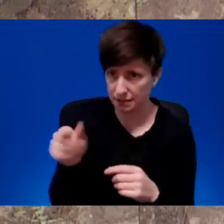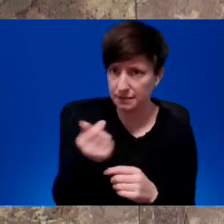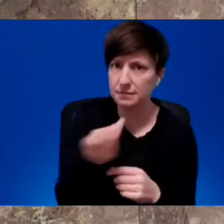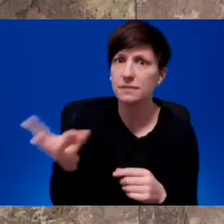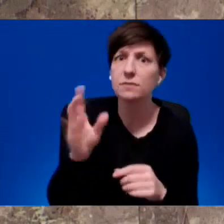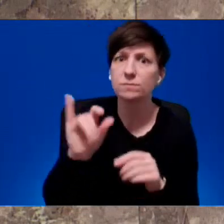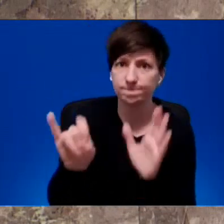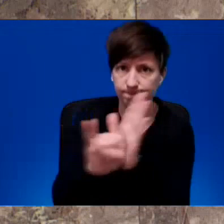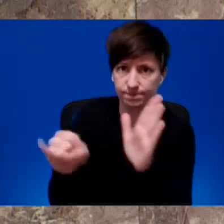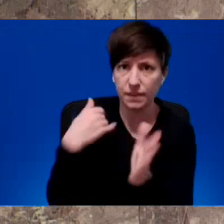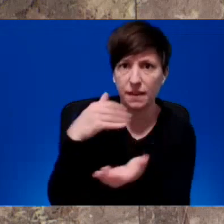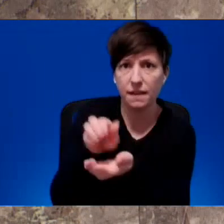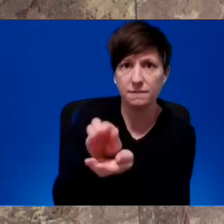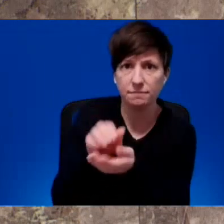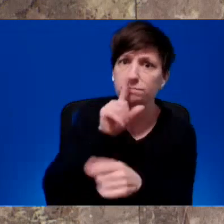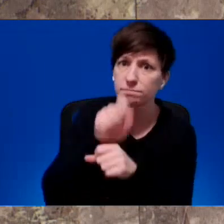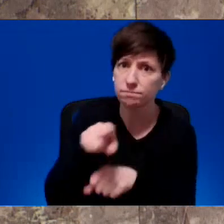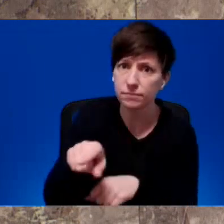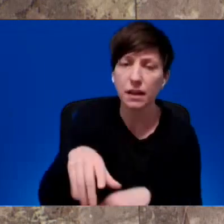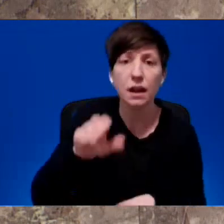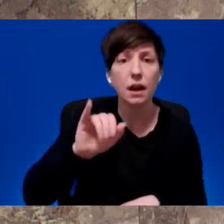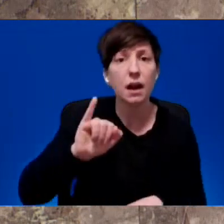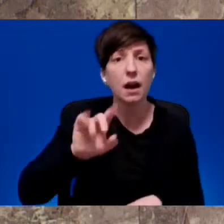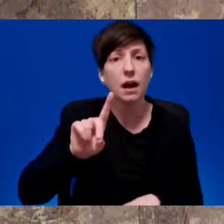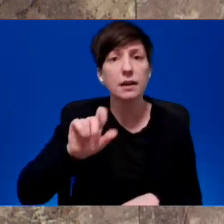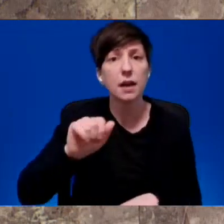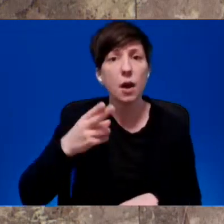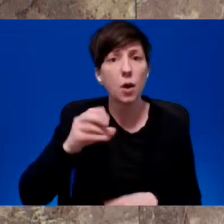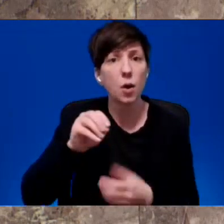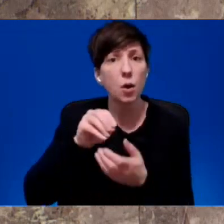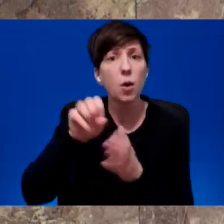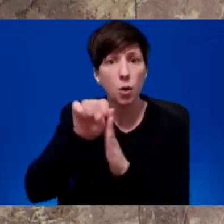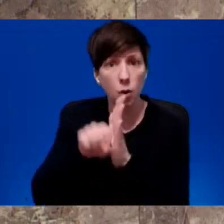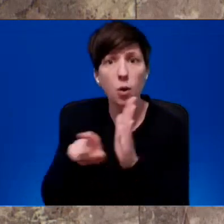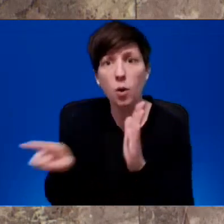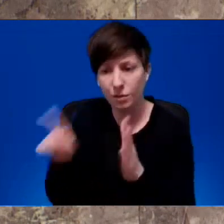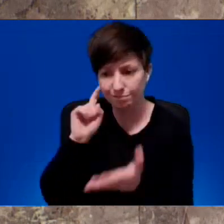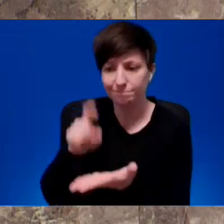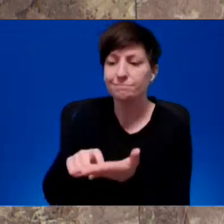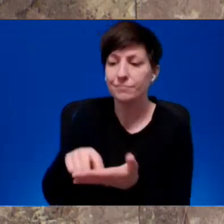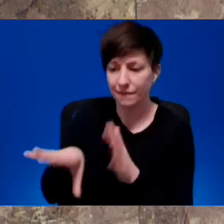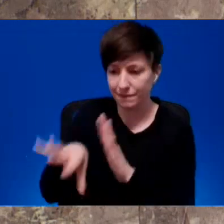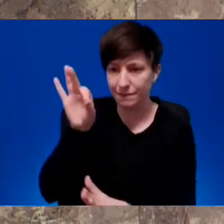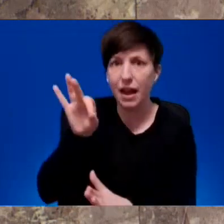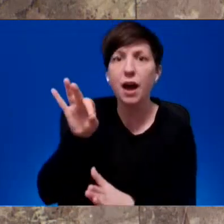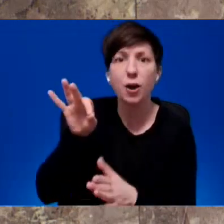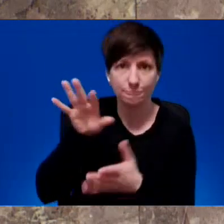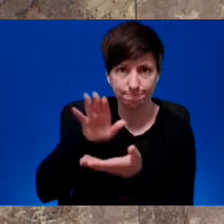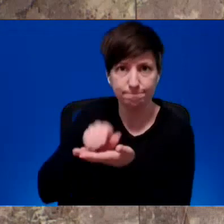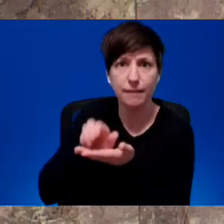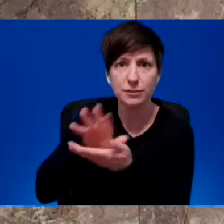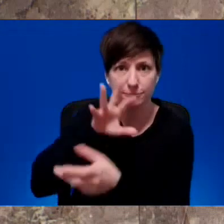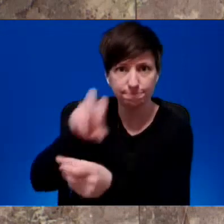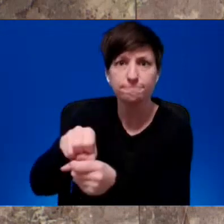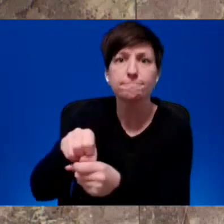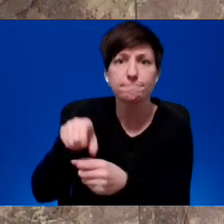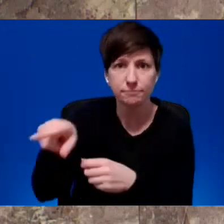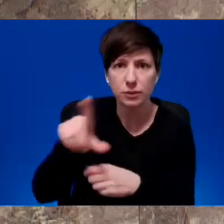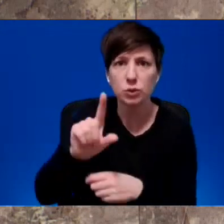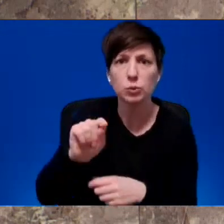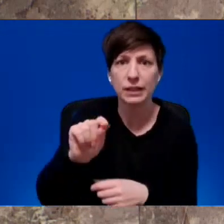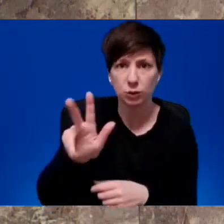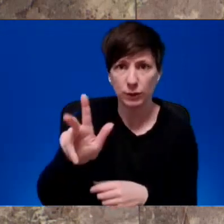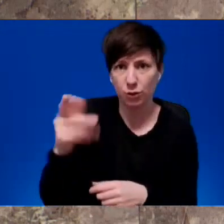11-hour drive from our borders, invasive mussels were confirmed in 2023. This proximity is a stark reminder of the imminent